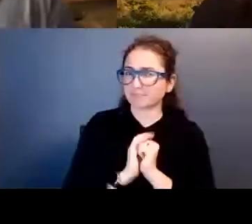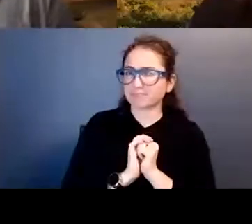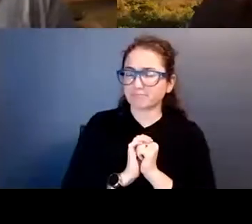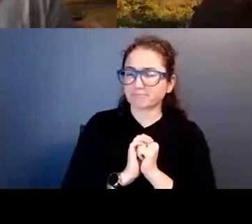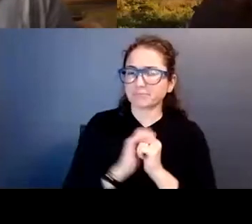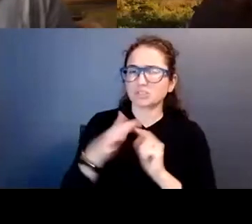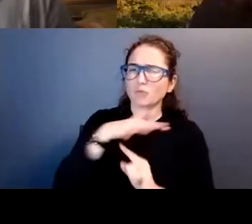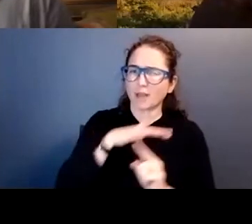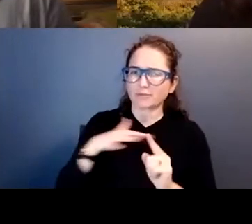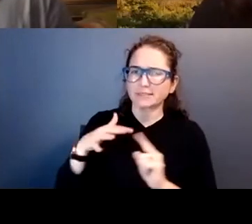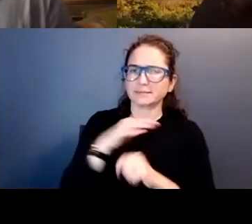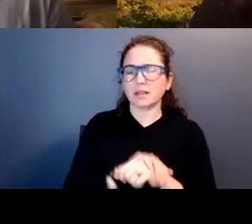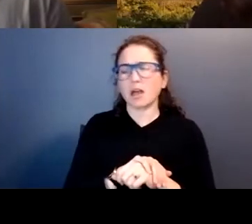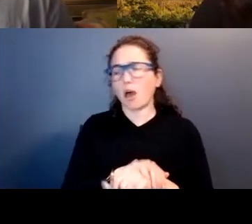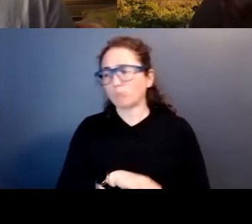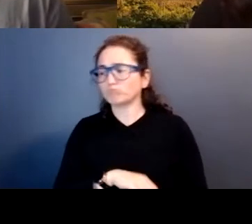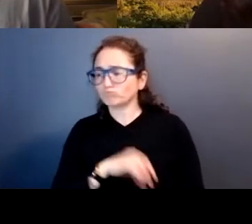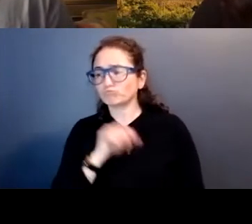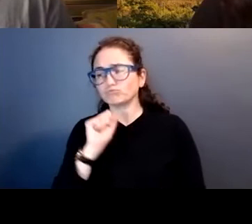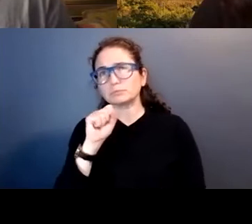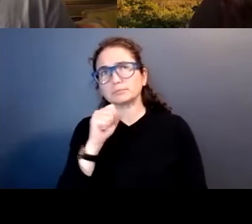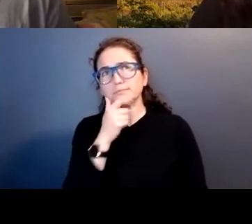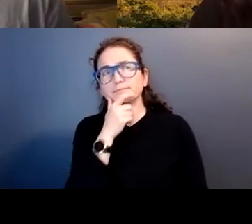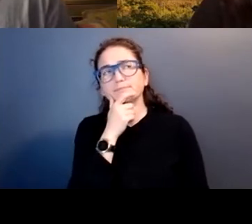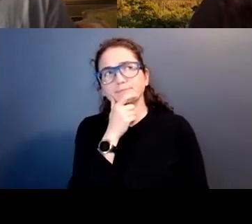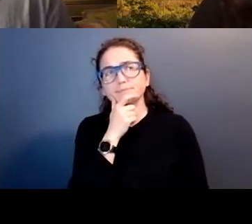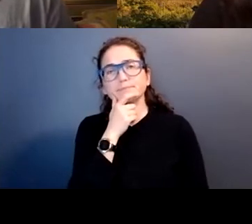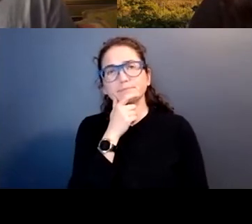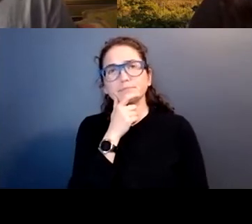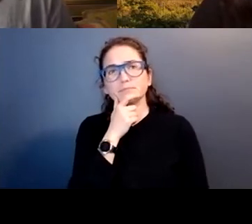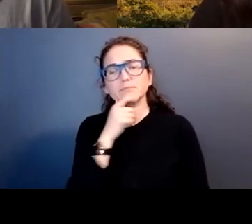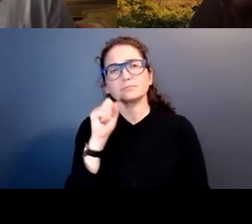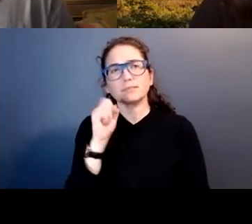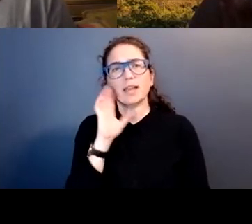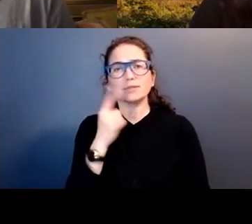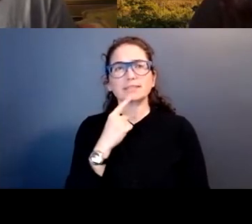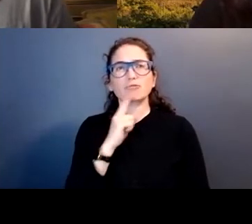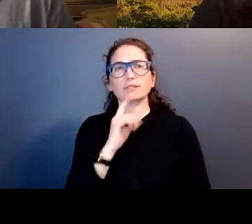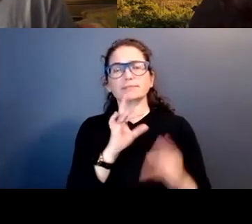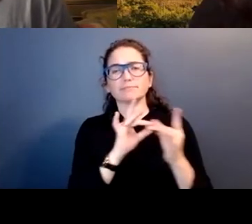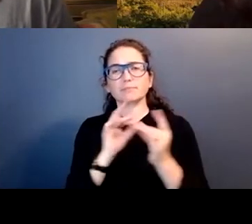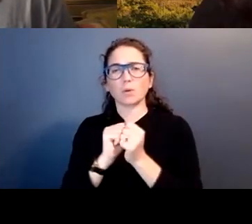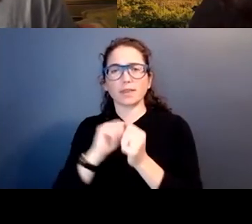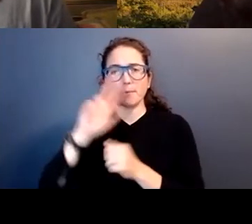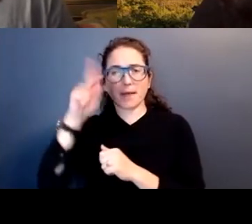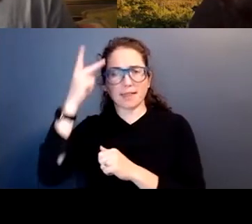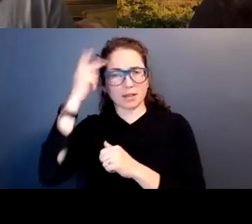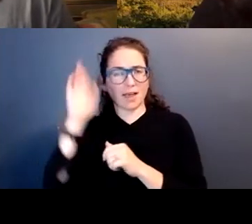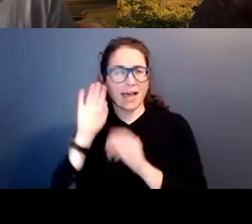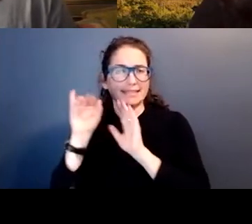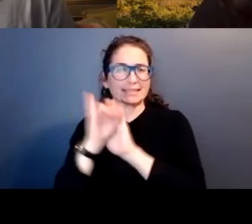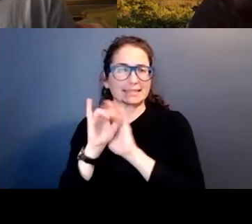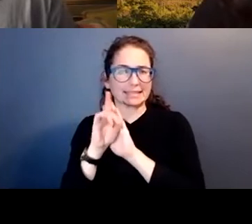Yeah, I would say that it had a lot to do with the political identity and